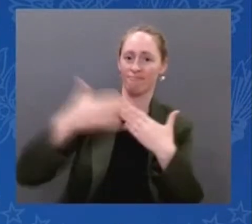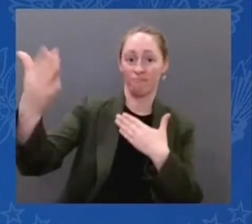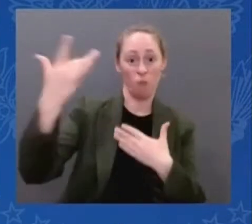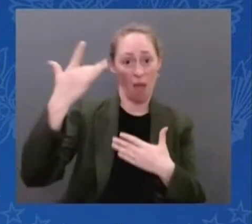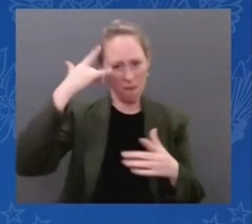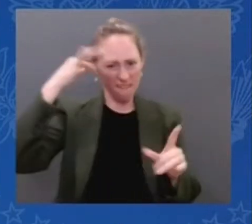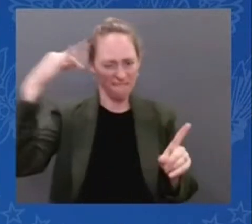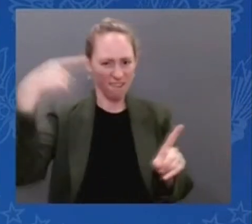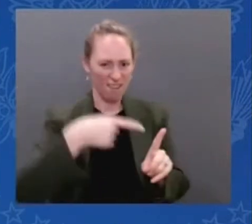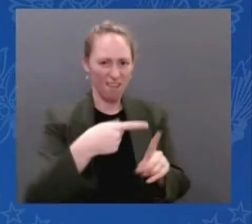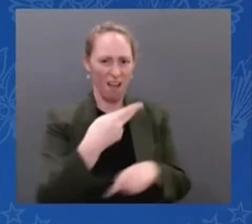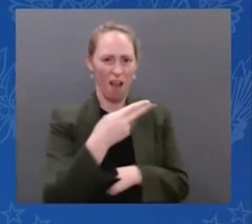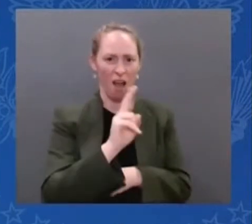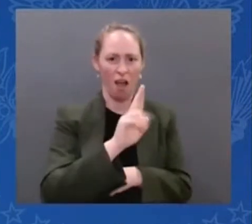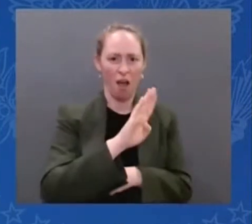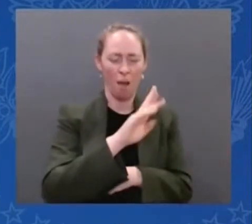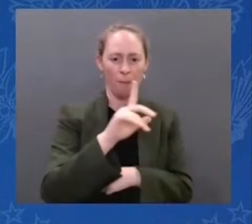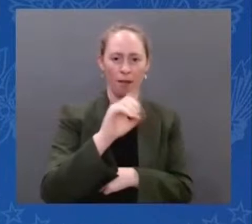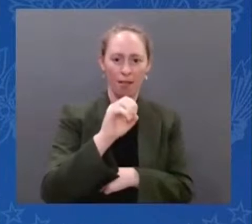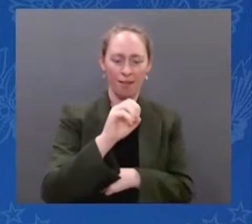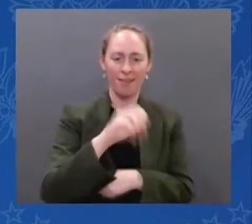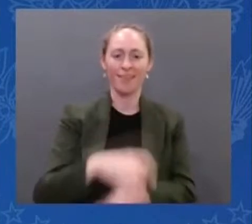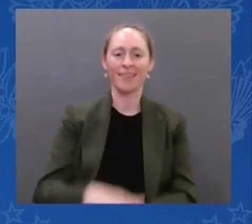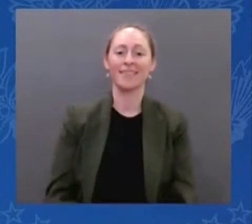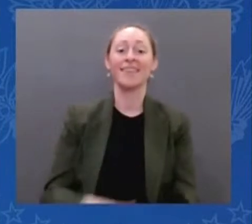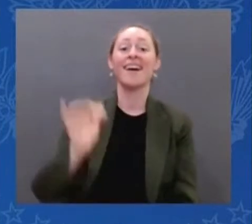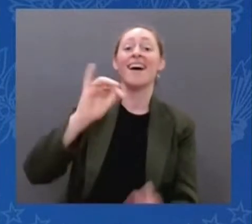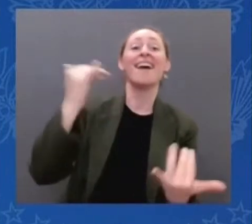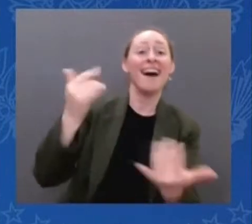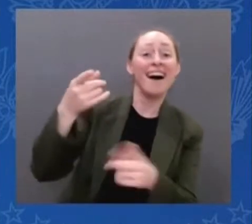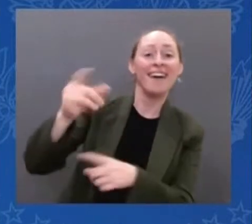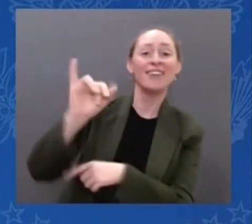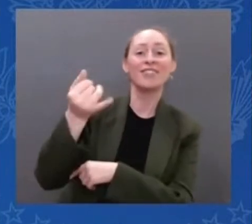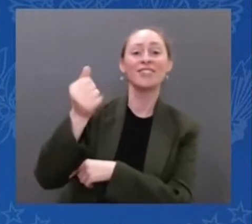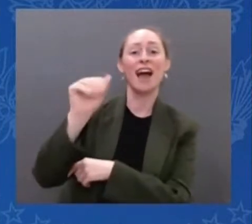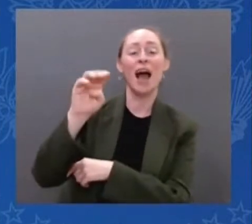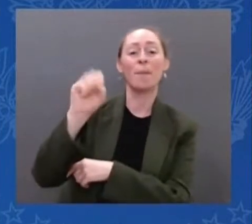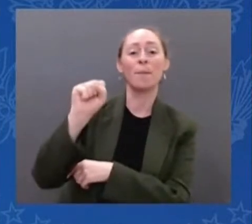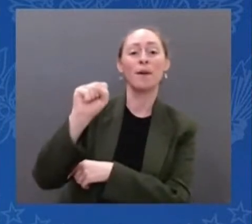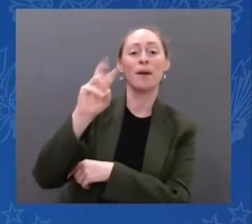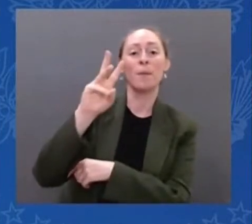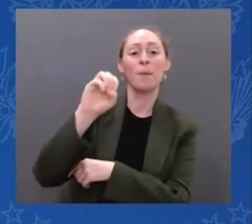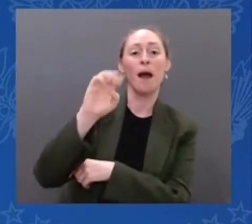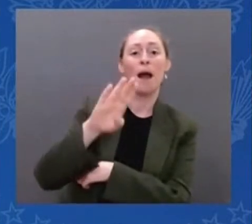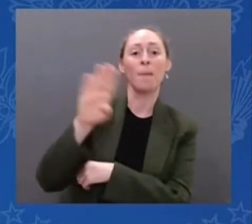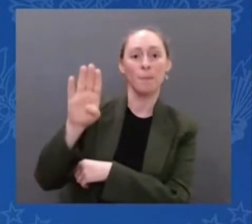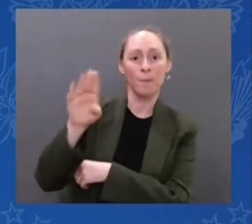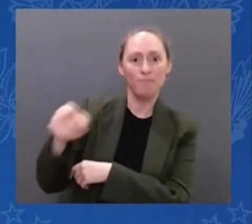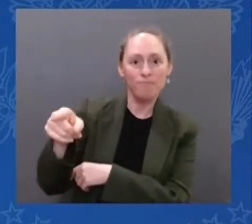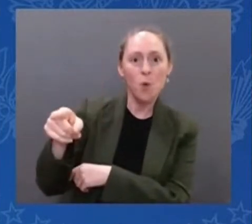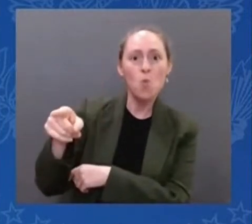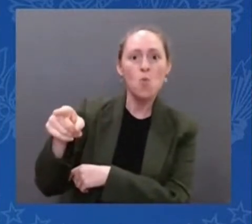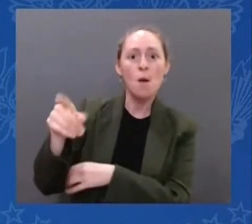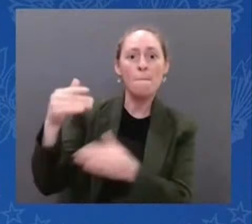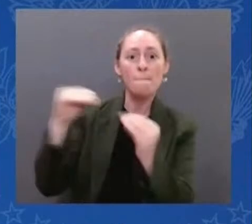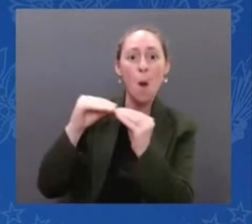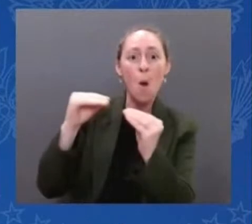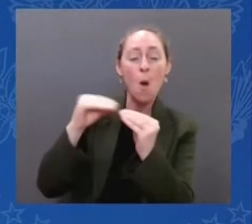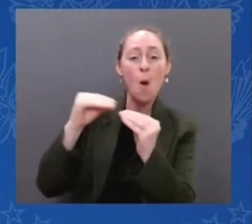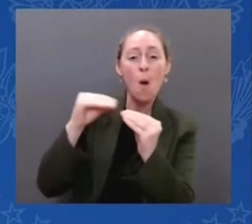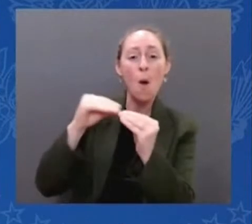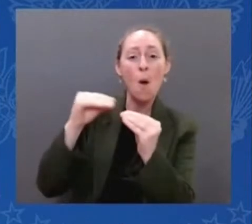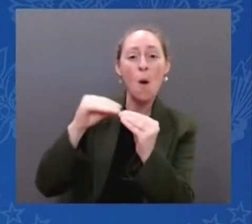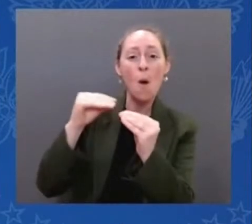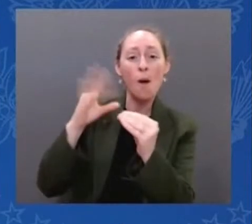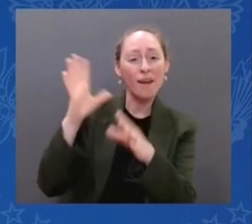to see deeper into space than ever before and in stunning clarity. It will enhance what we know